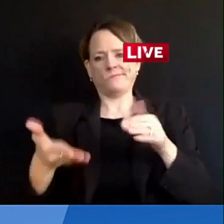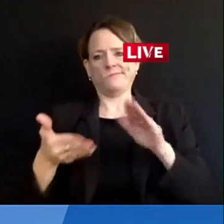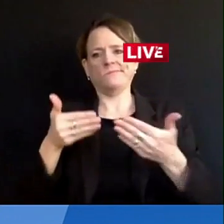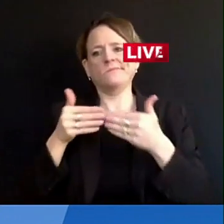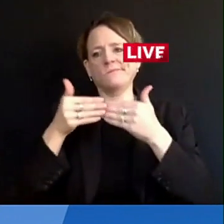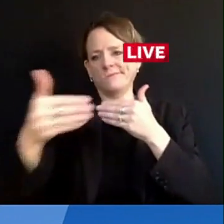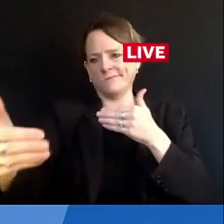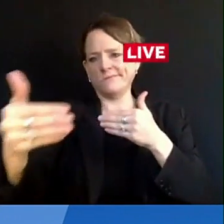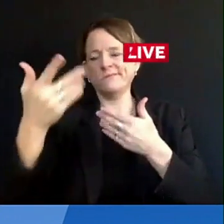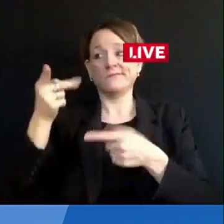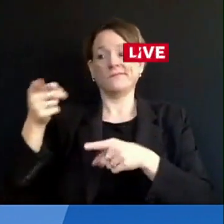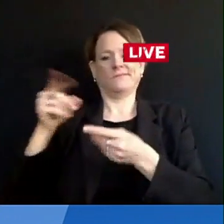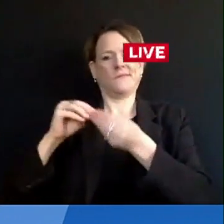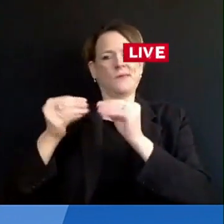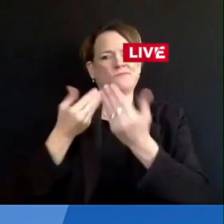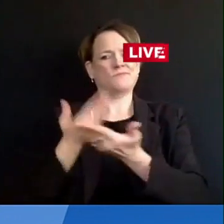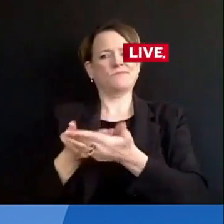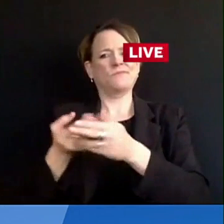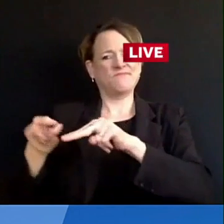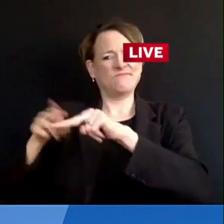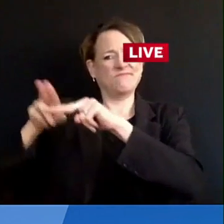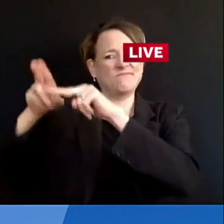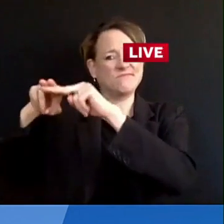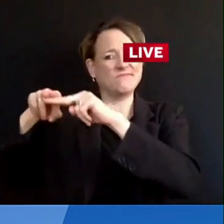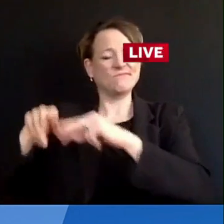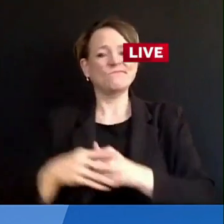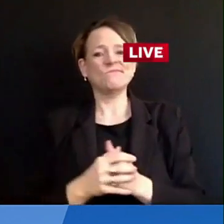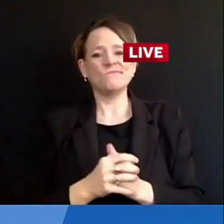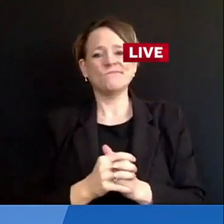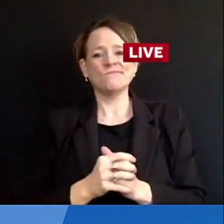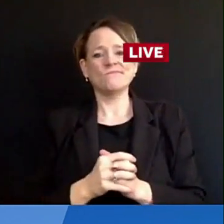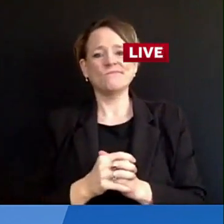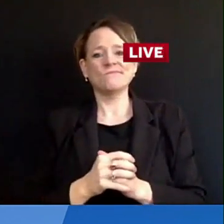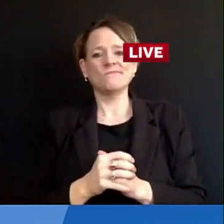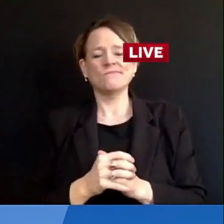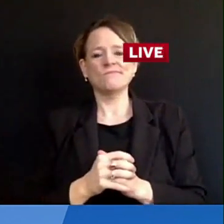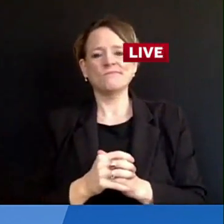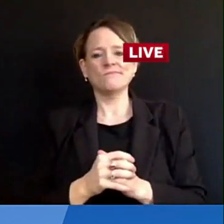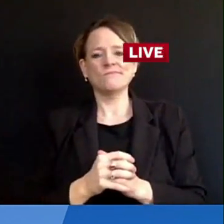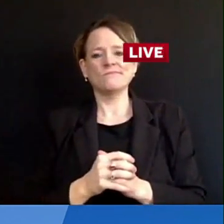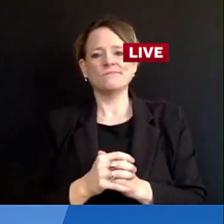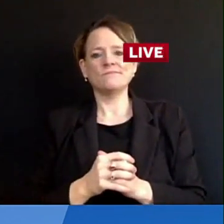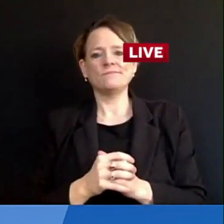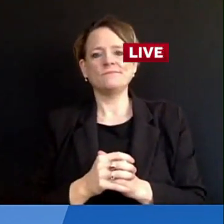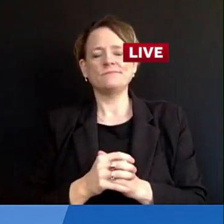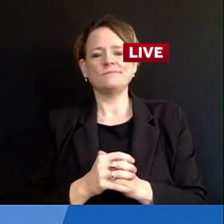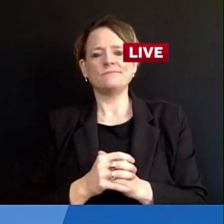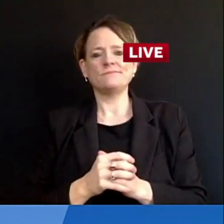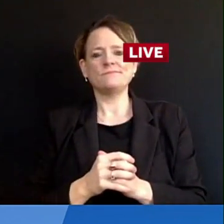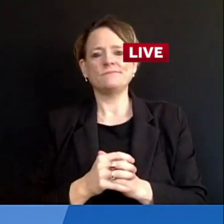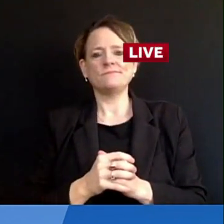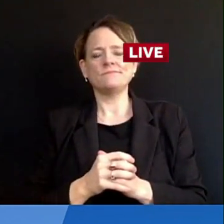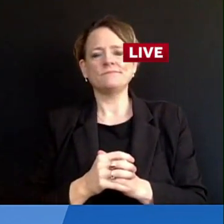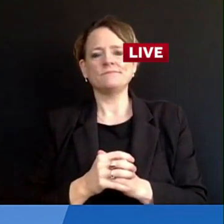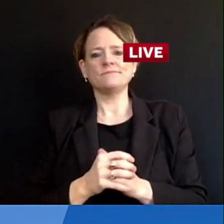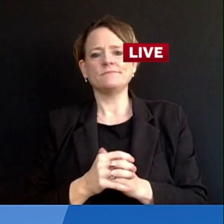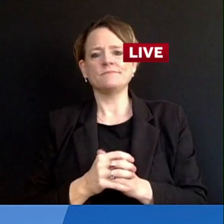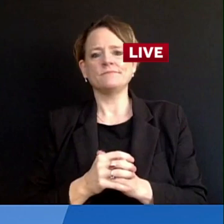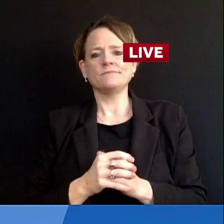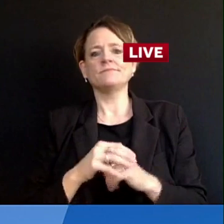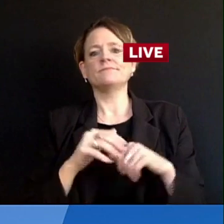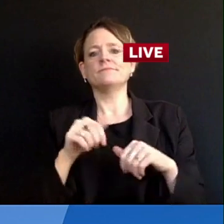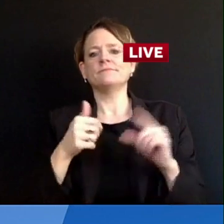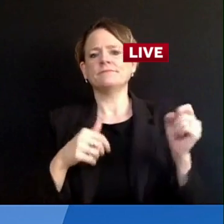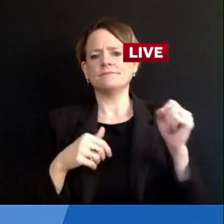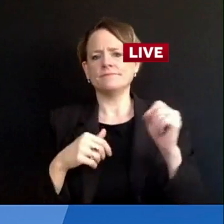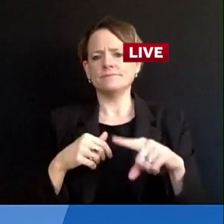Good morning and thank you for taking my question. Are you planning to contact trace from President Trump's Green Bay event today?